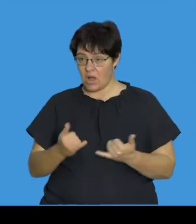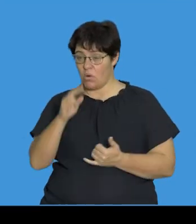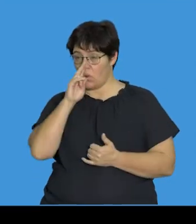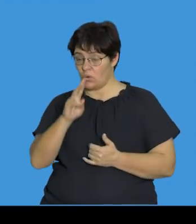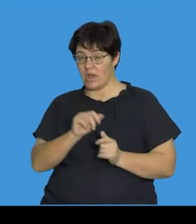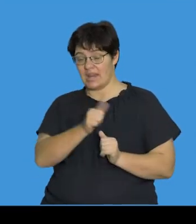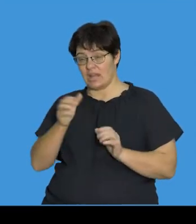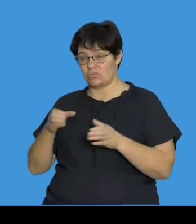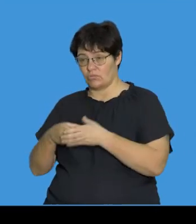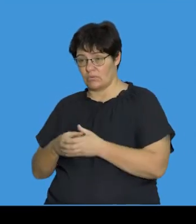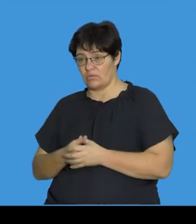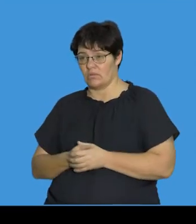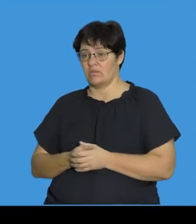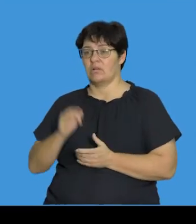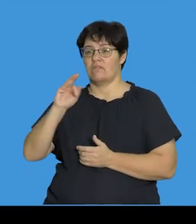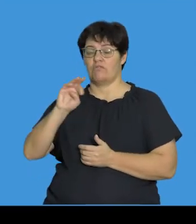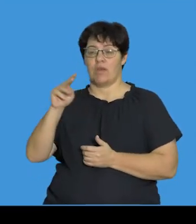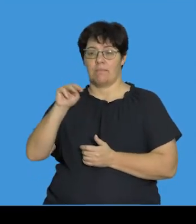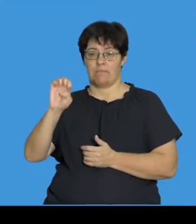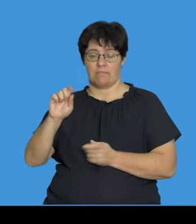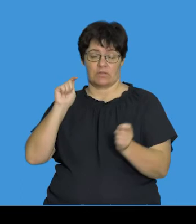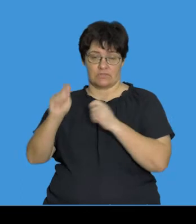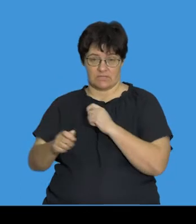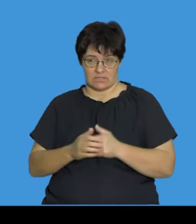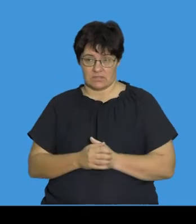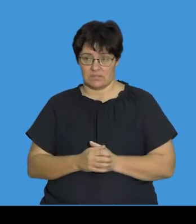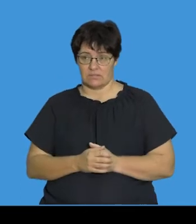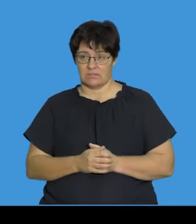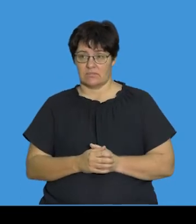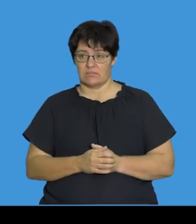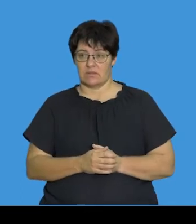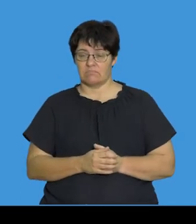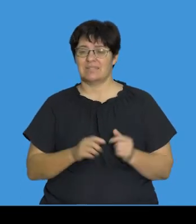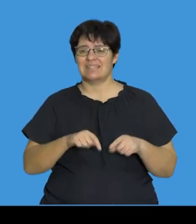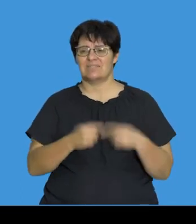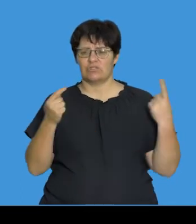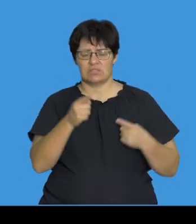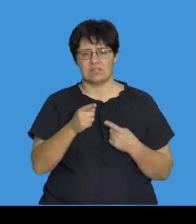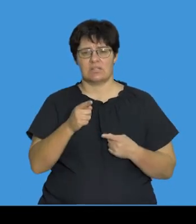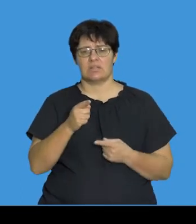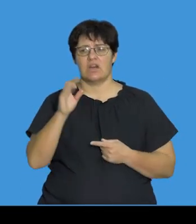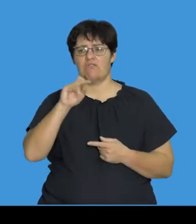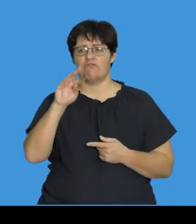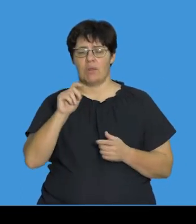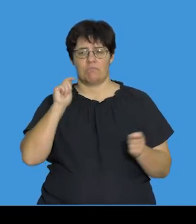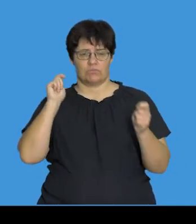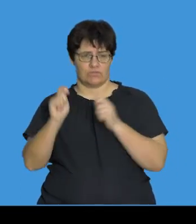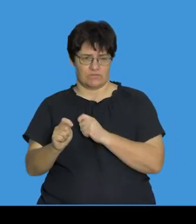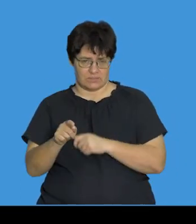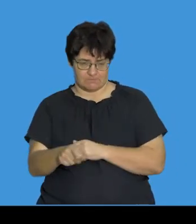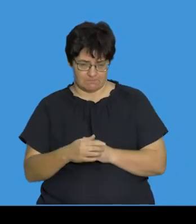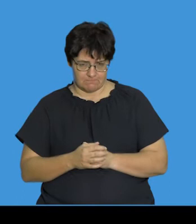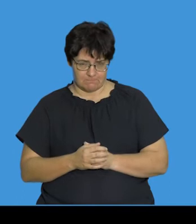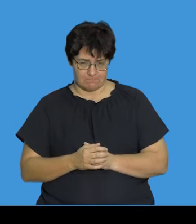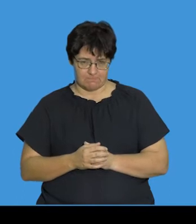the next group, which is frame shift. Let's try and understand the different types of frame shift mutations. Again,